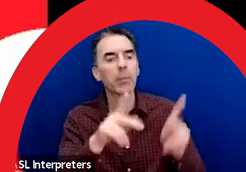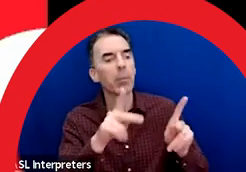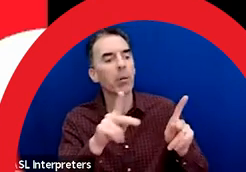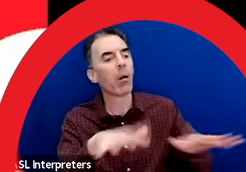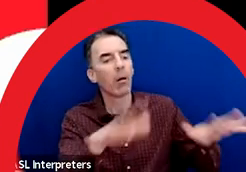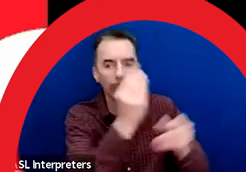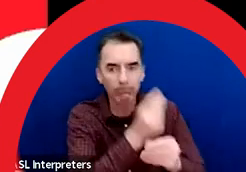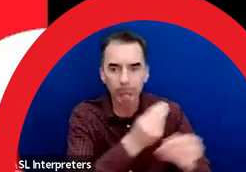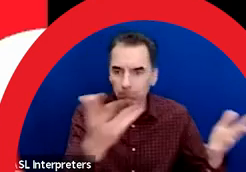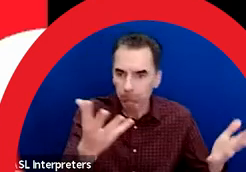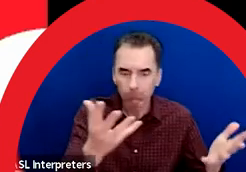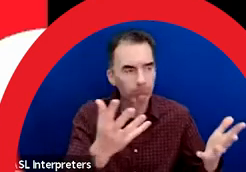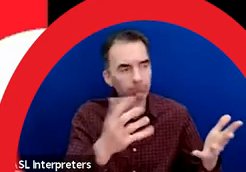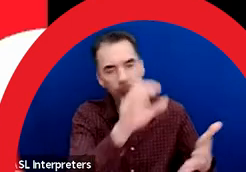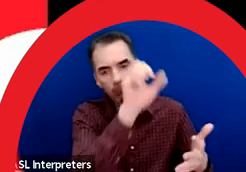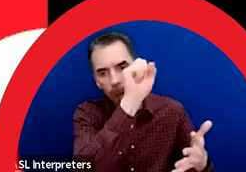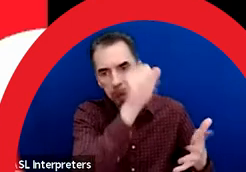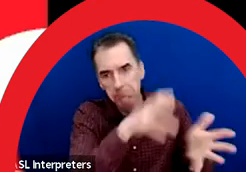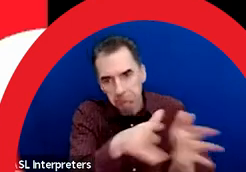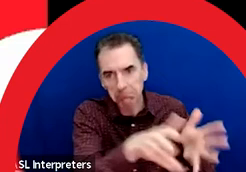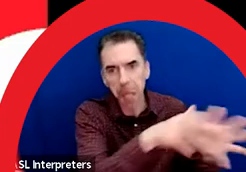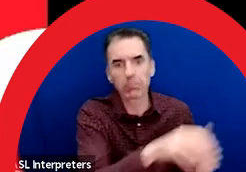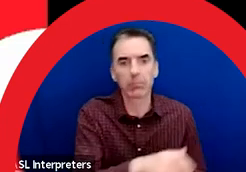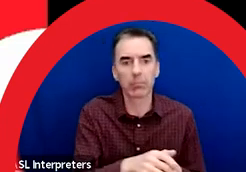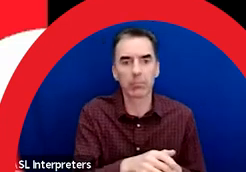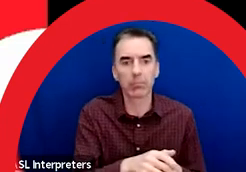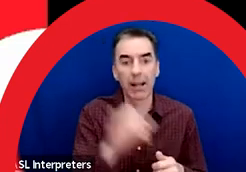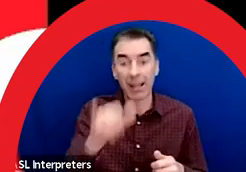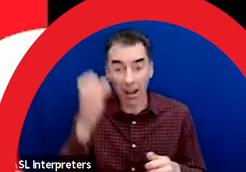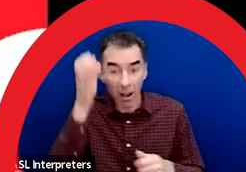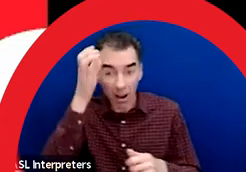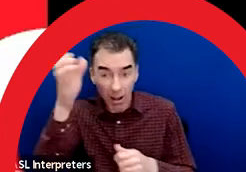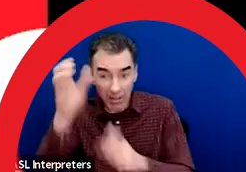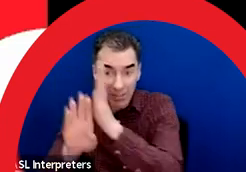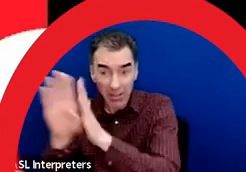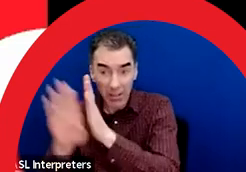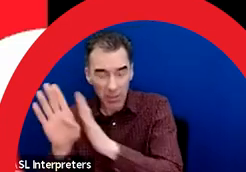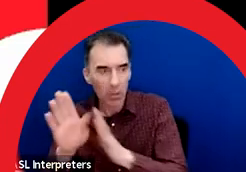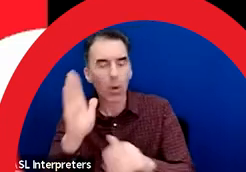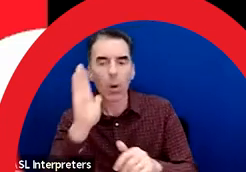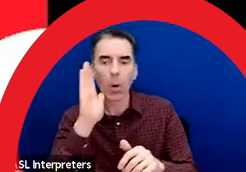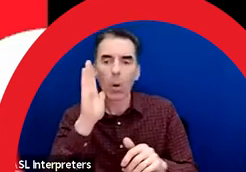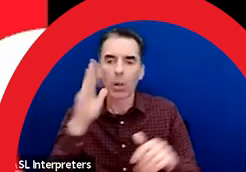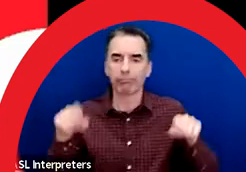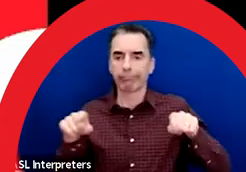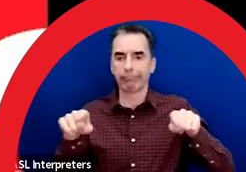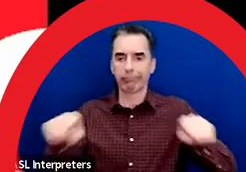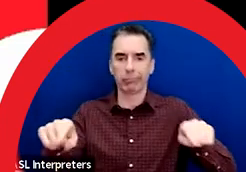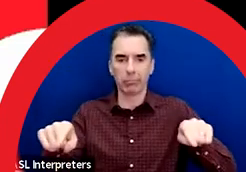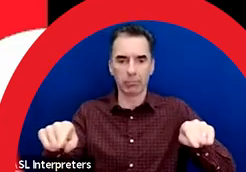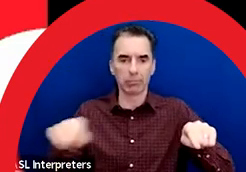And concept development will overlap with the public engagement and will be ongoing until May 2022.